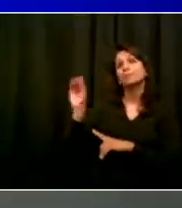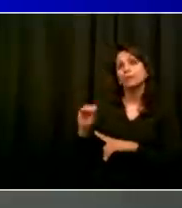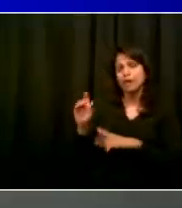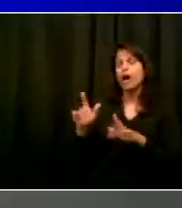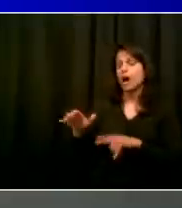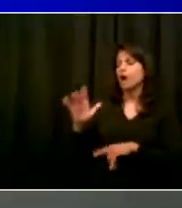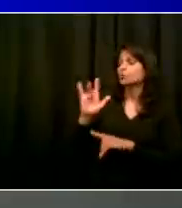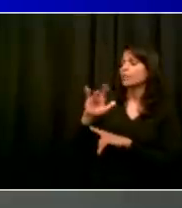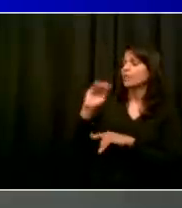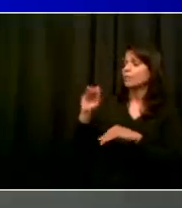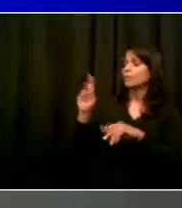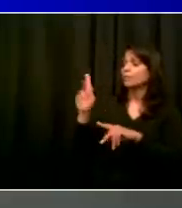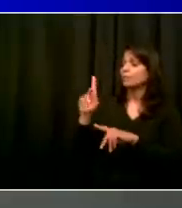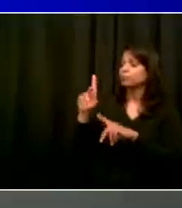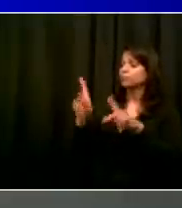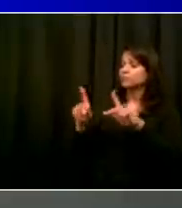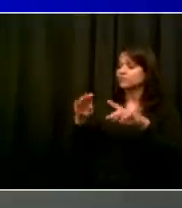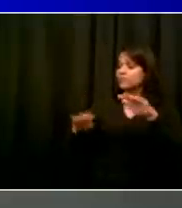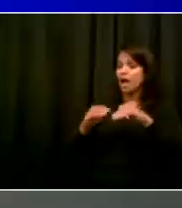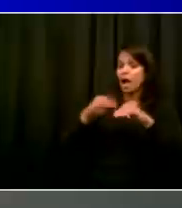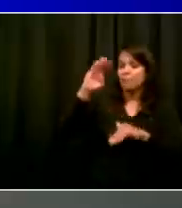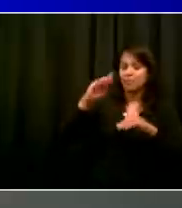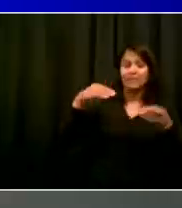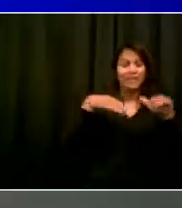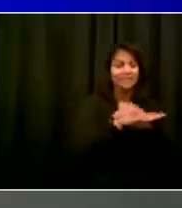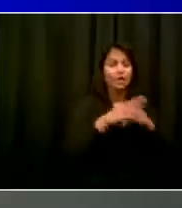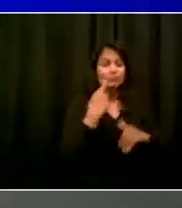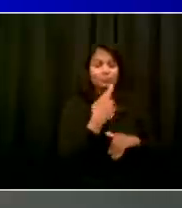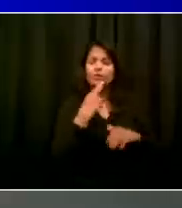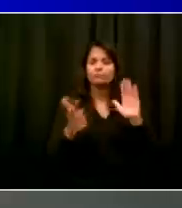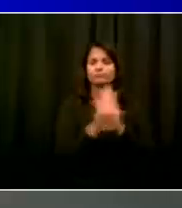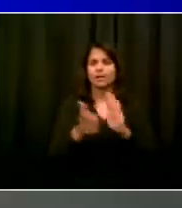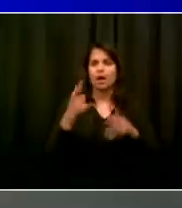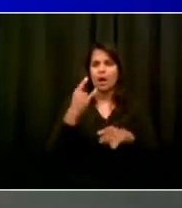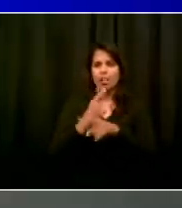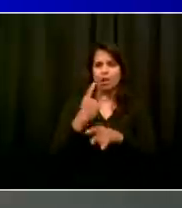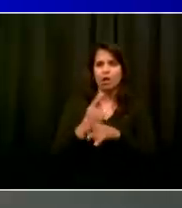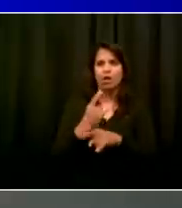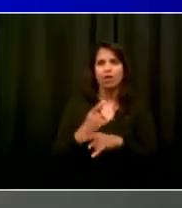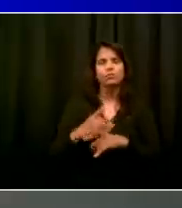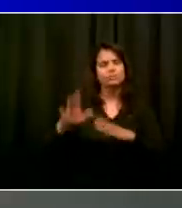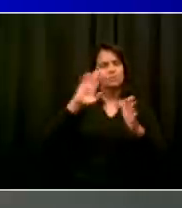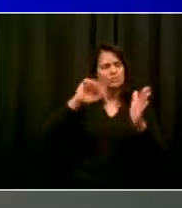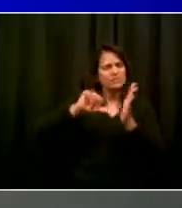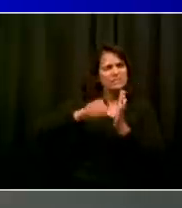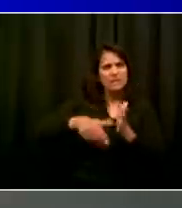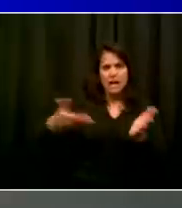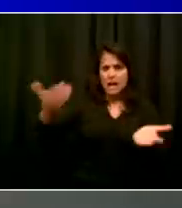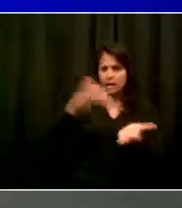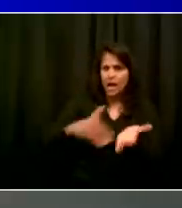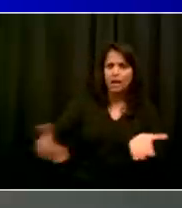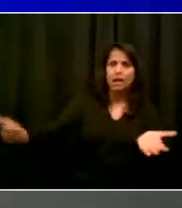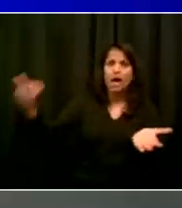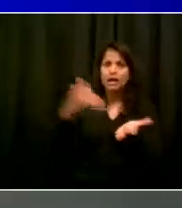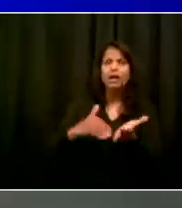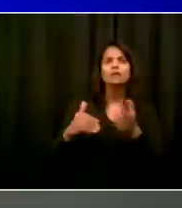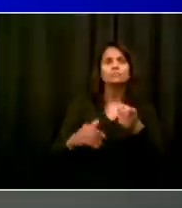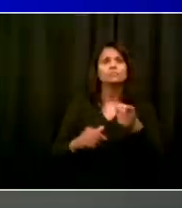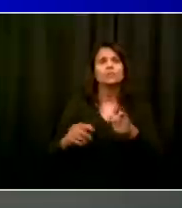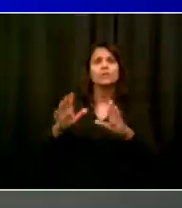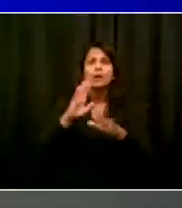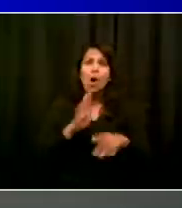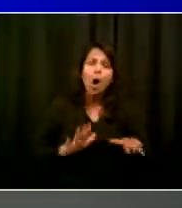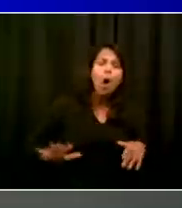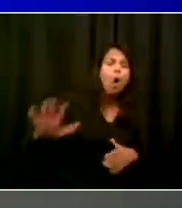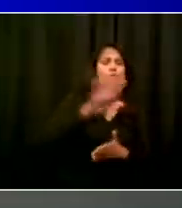restaurants shut down. But we need to be very rigorous everywhere in the city, but particularly in the zip codes in Brooklyn and Queens where we're having a